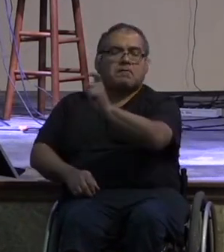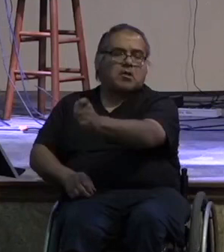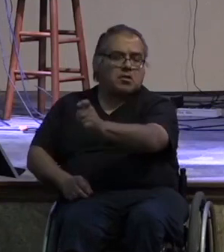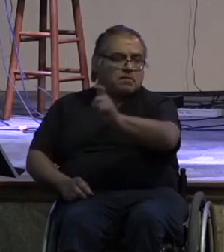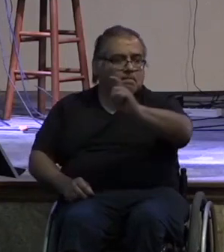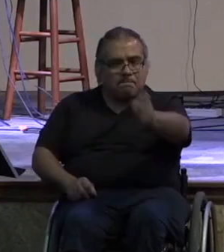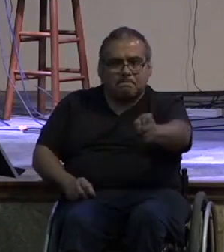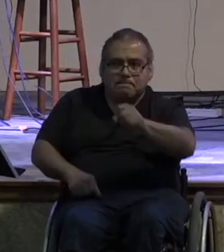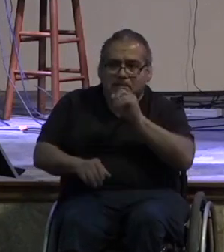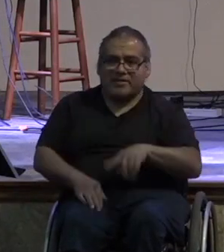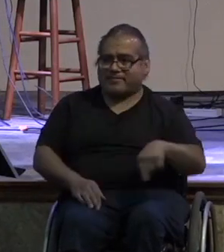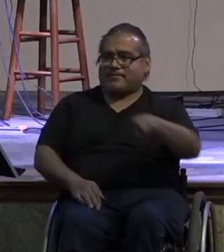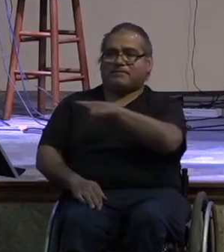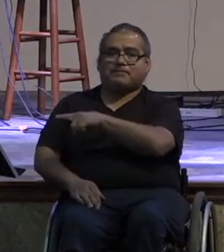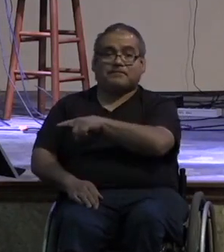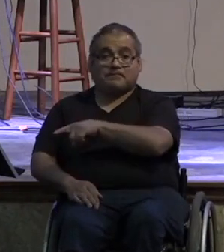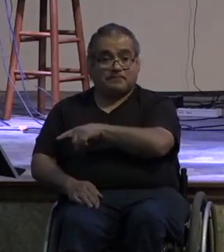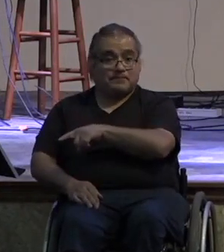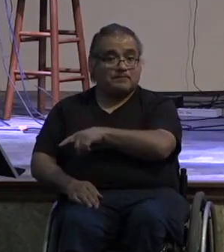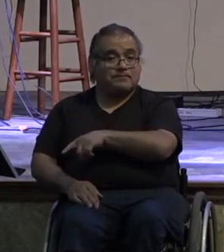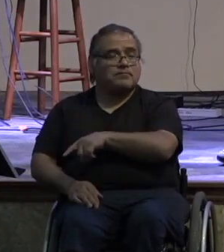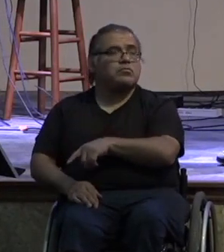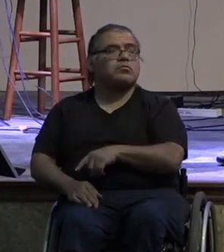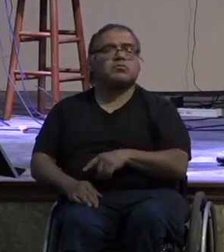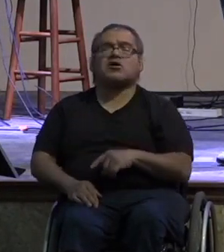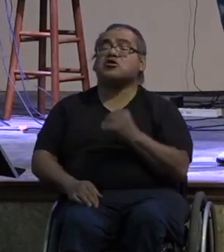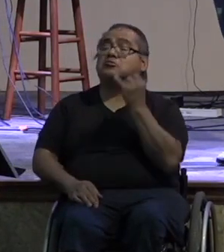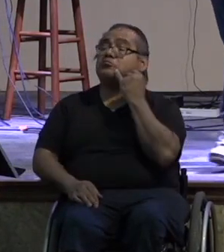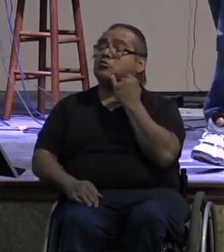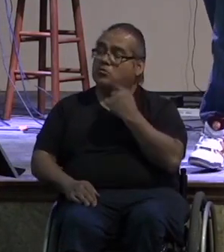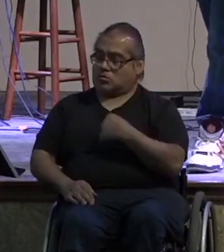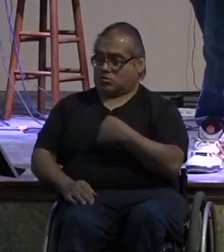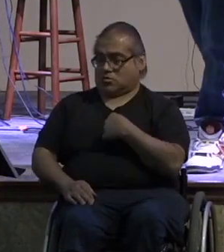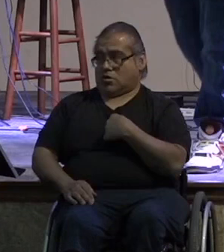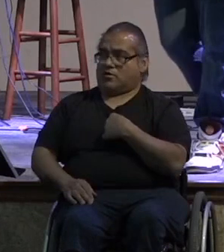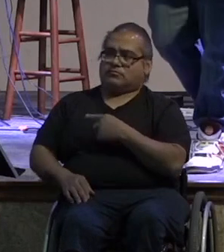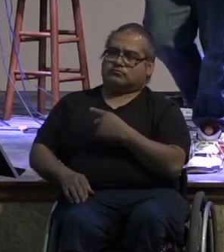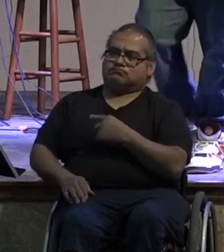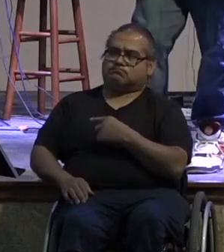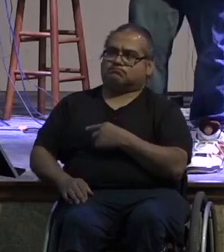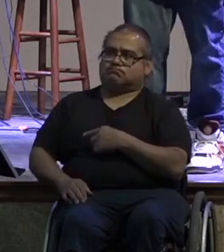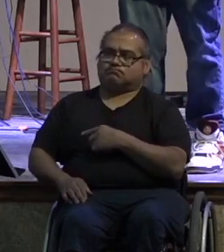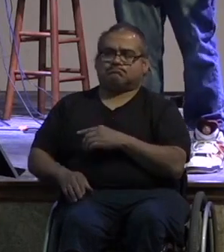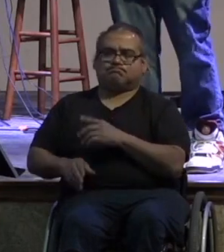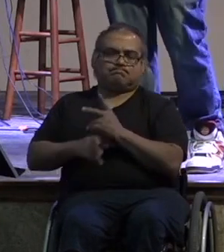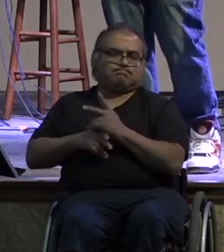else how different would it be in our world if we cared for one another in this way